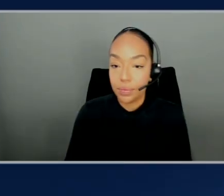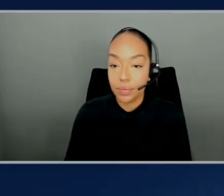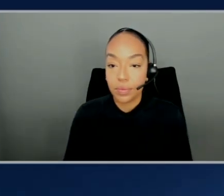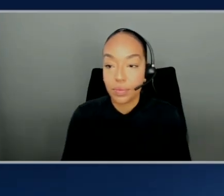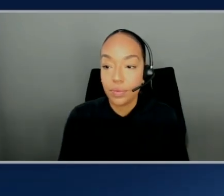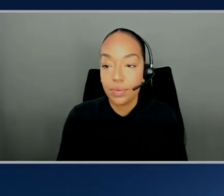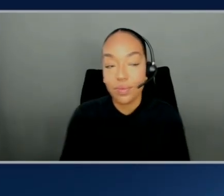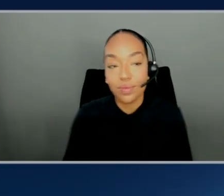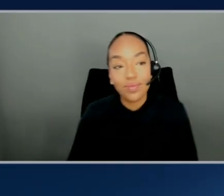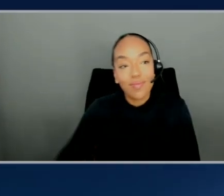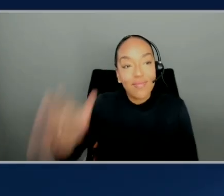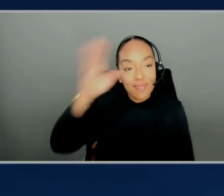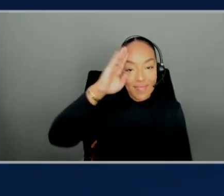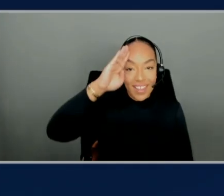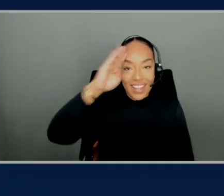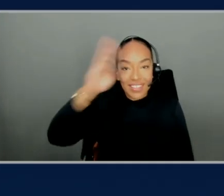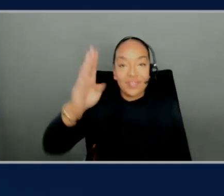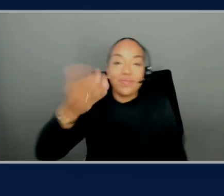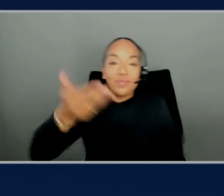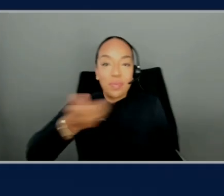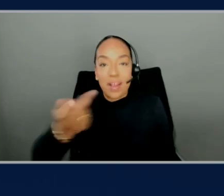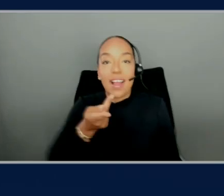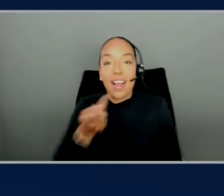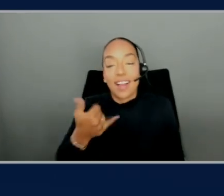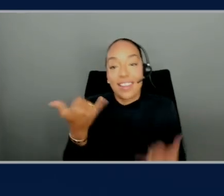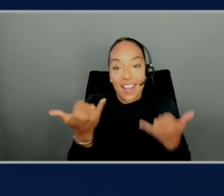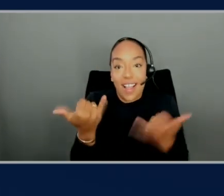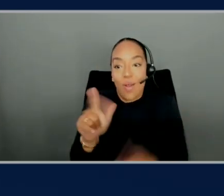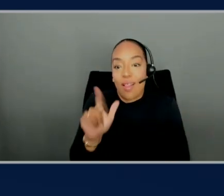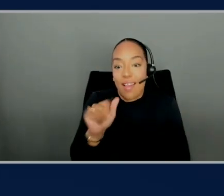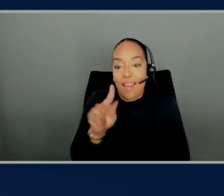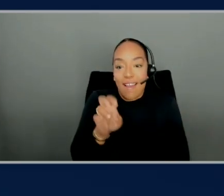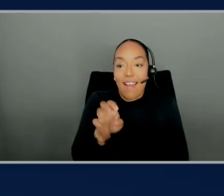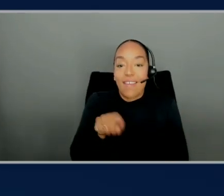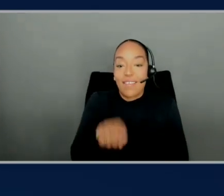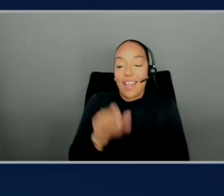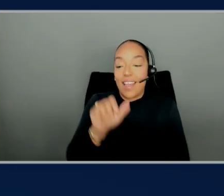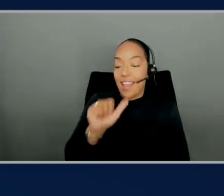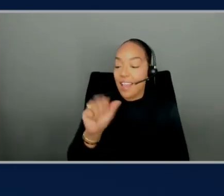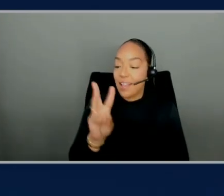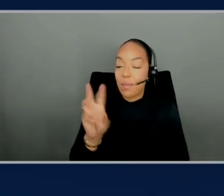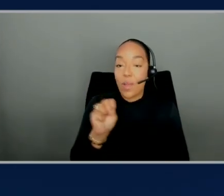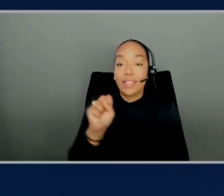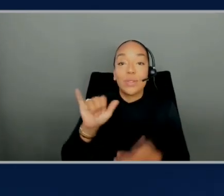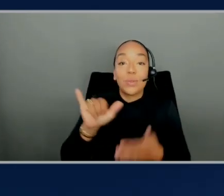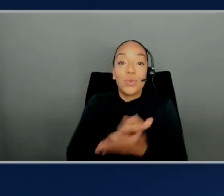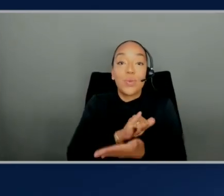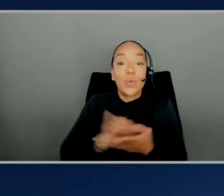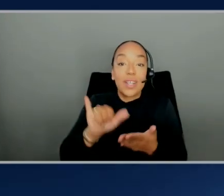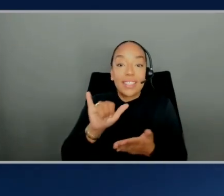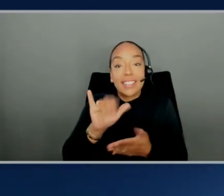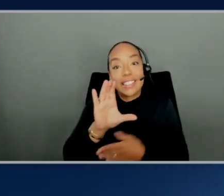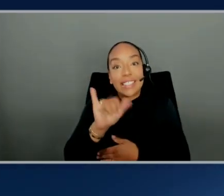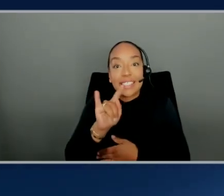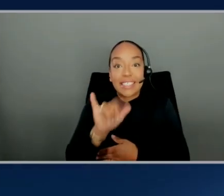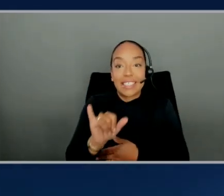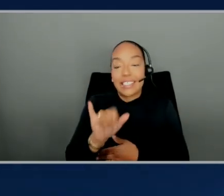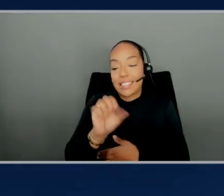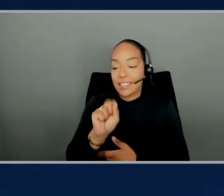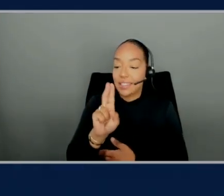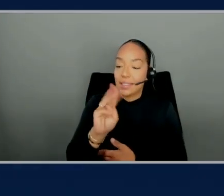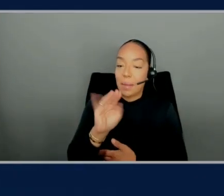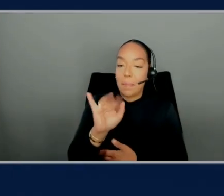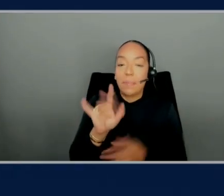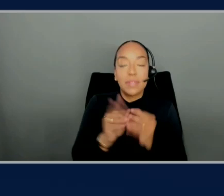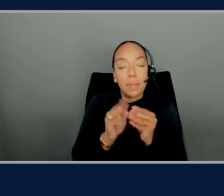Hello, welcome back. We are live at the AWS New York City Summit at the Javits Center, and I'm here with